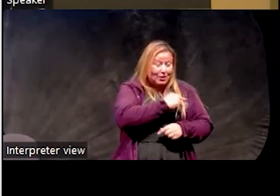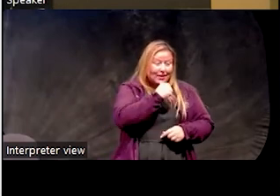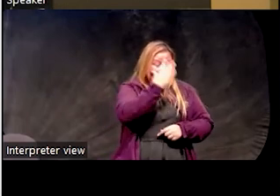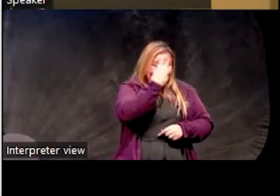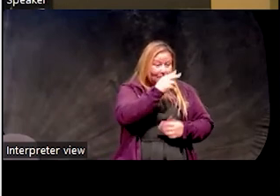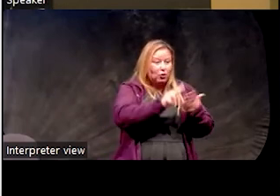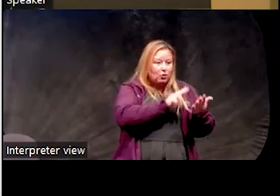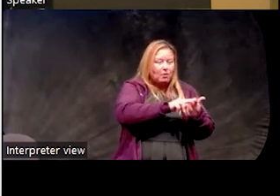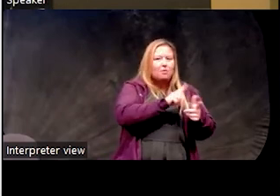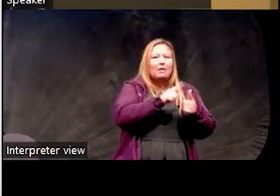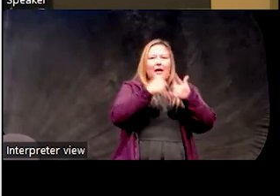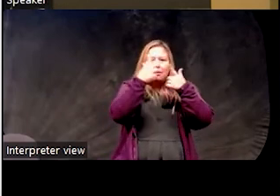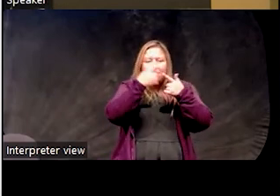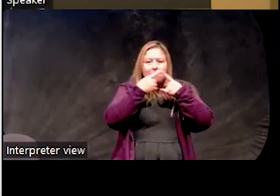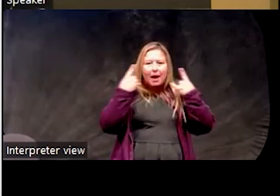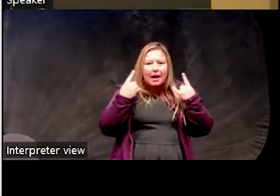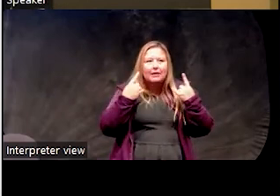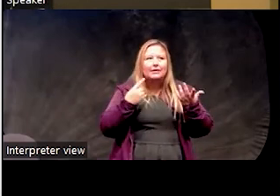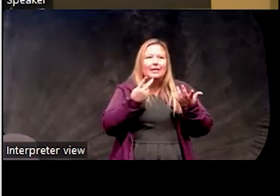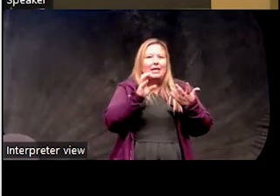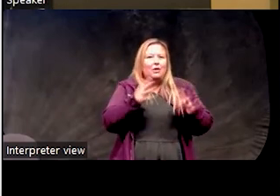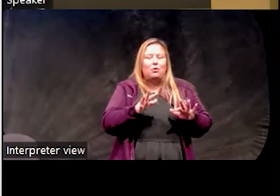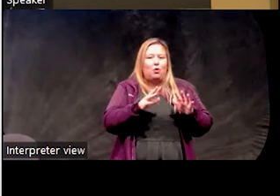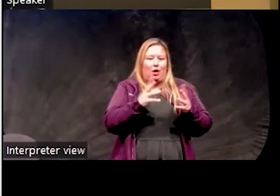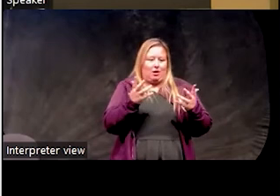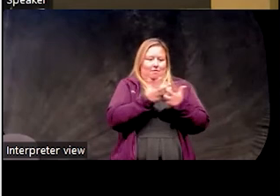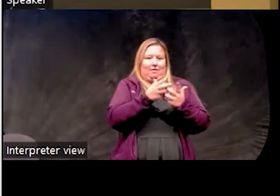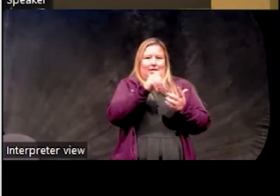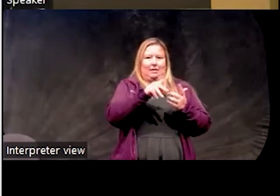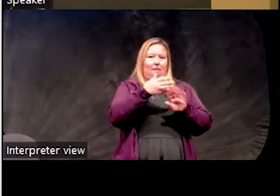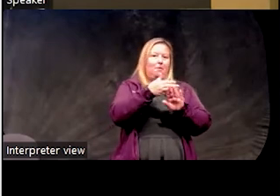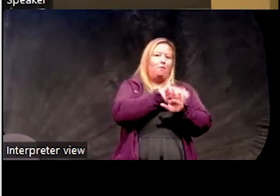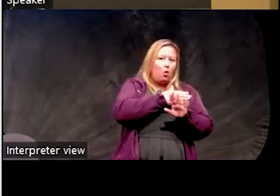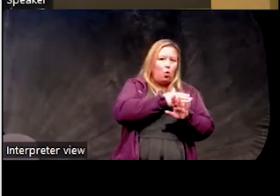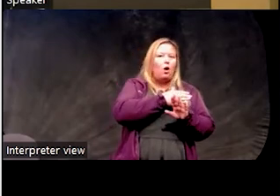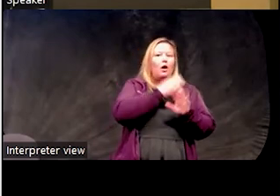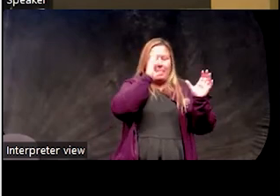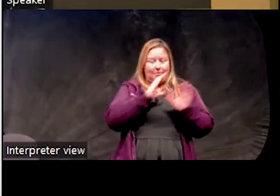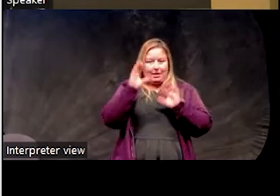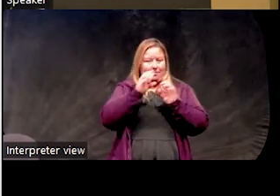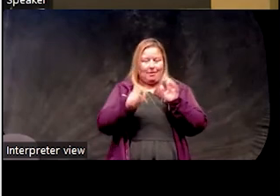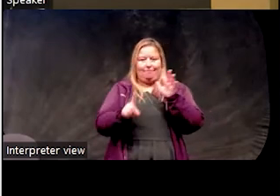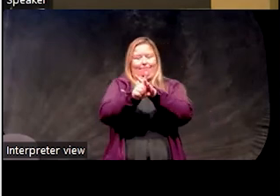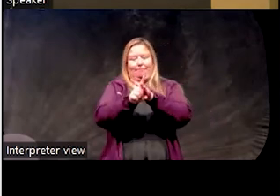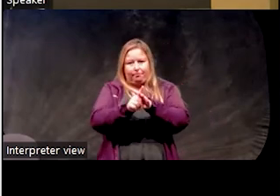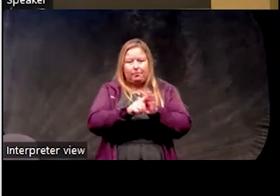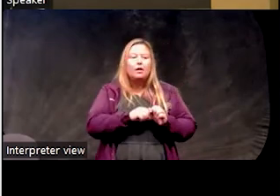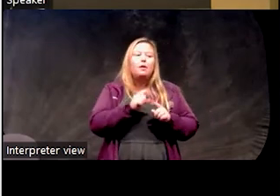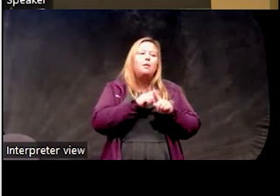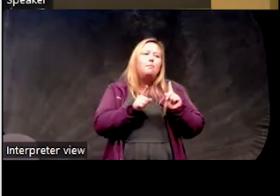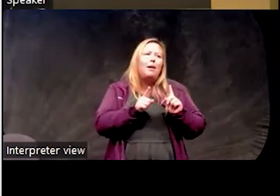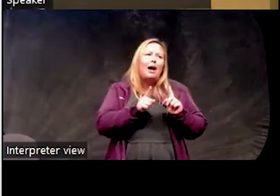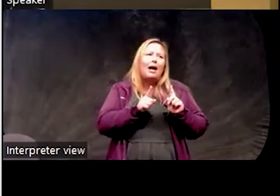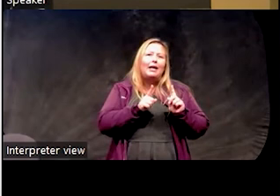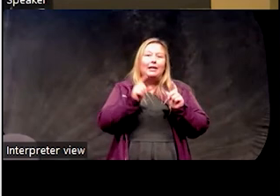spending it with a mask on their face, he was already adjusted to CPAP before he got insomnia. But you can